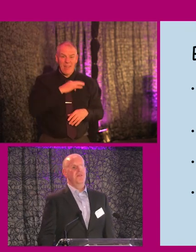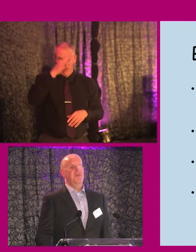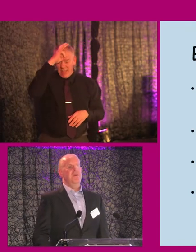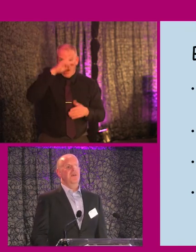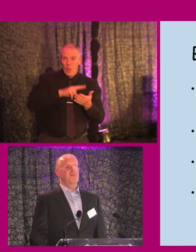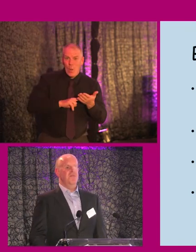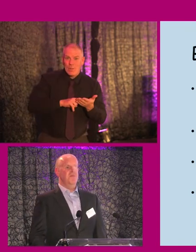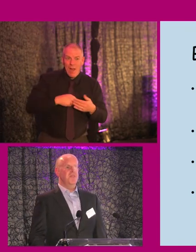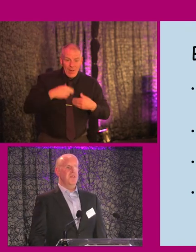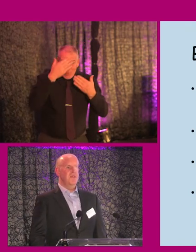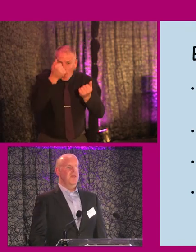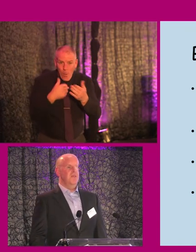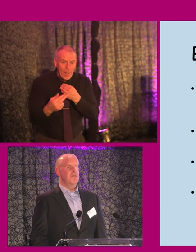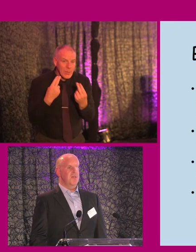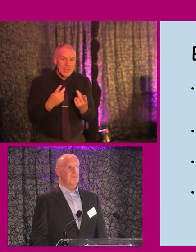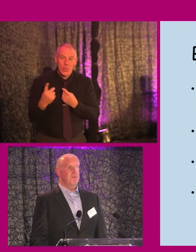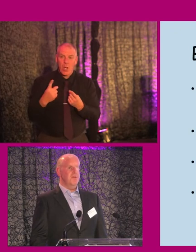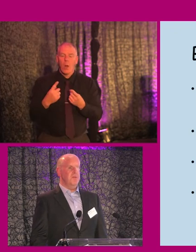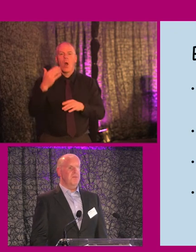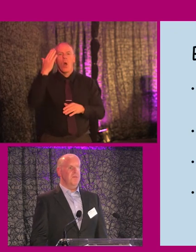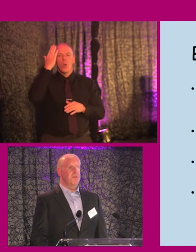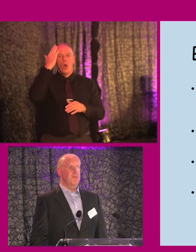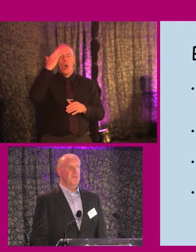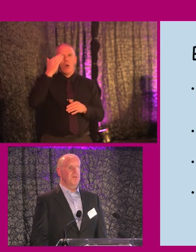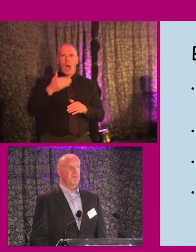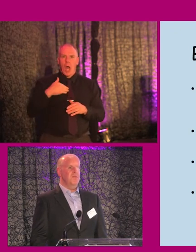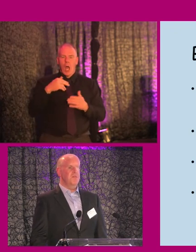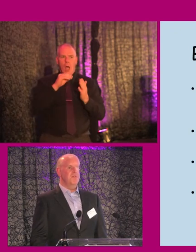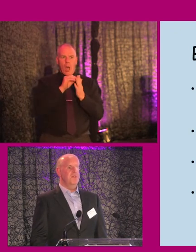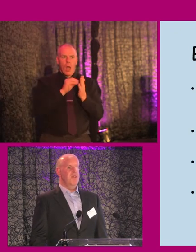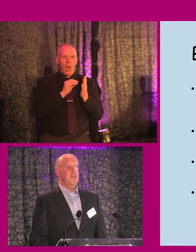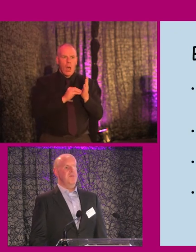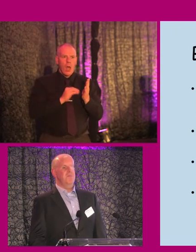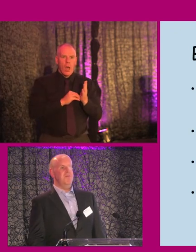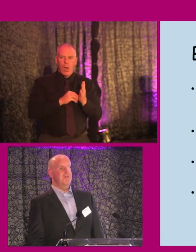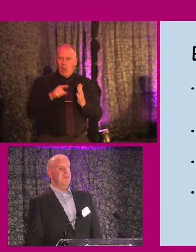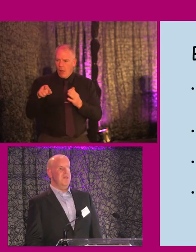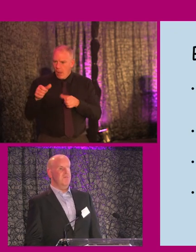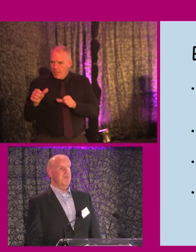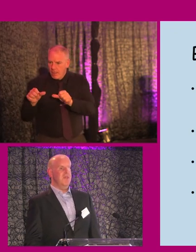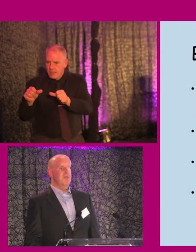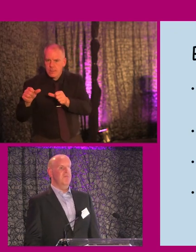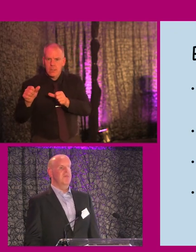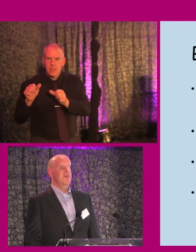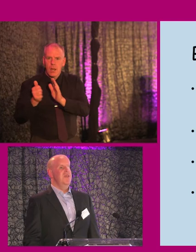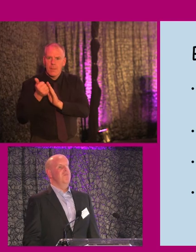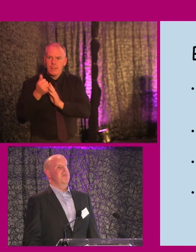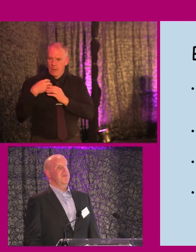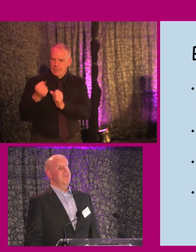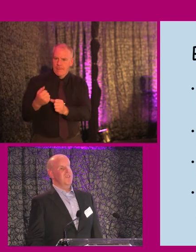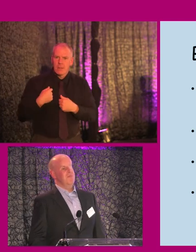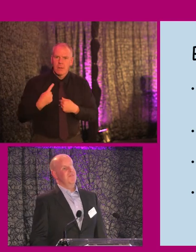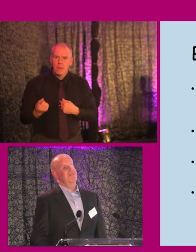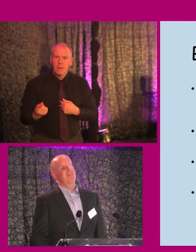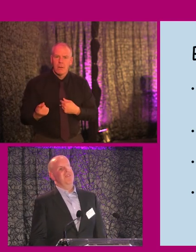user of the building, knowing that what I've done, what I've spoken to has been implemented and has been taken on board by my own